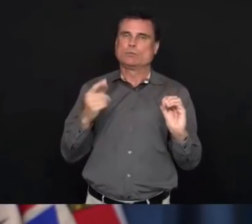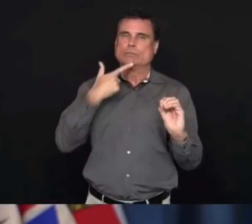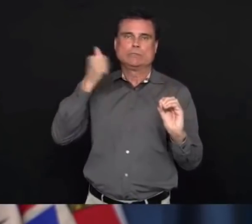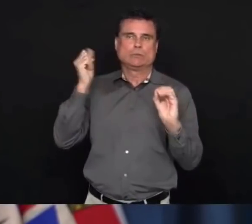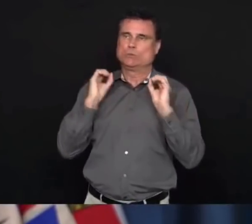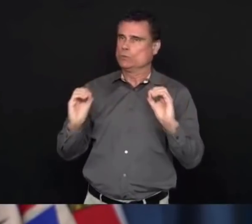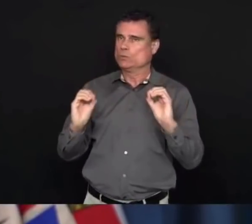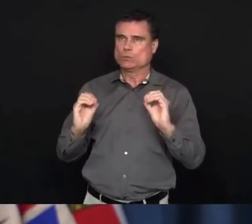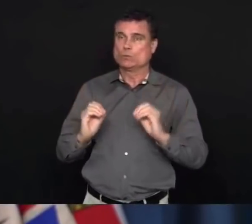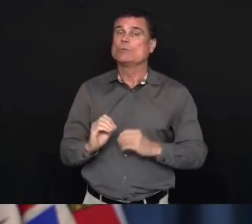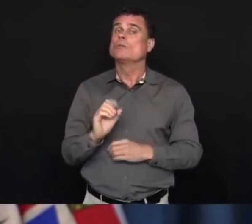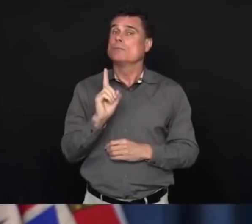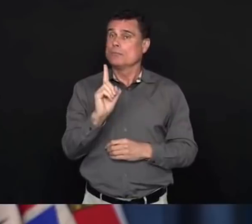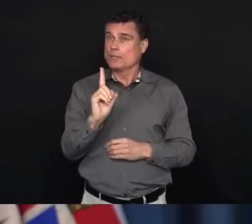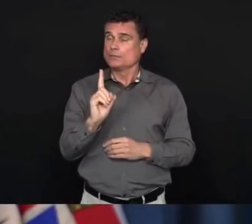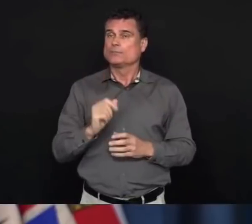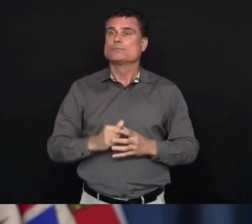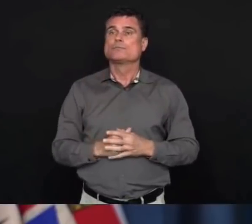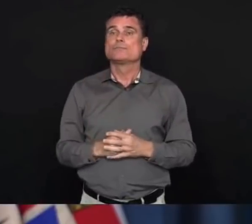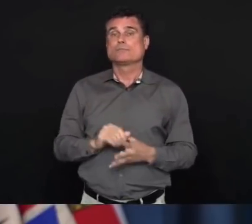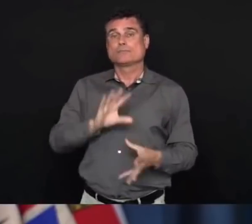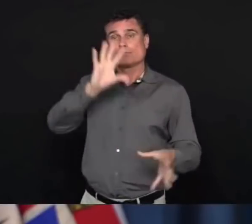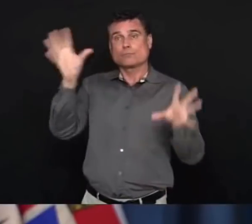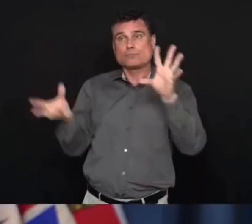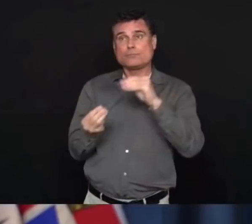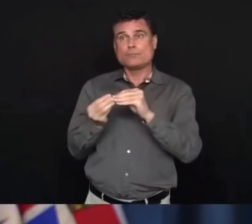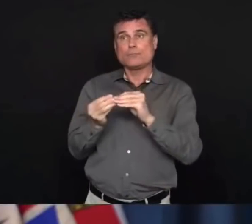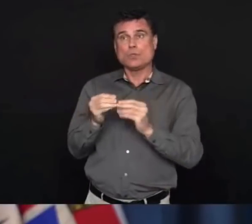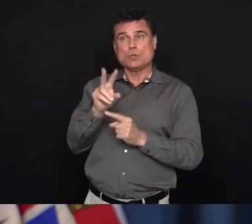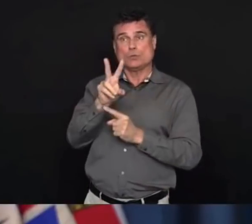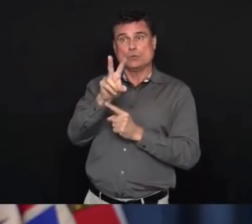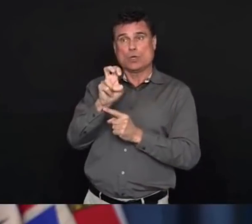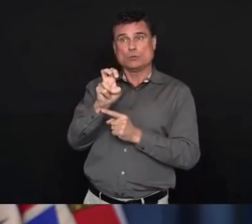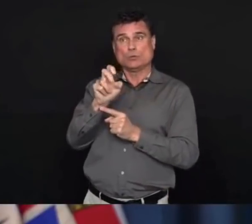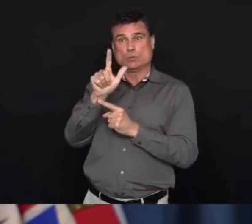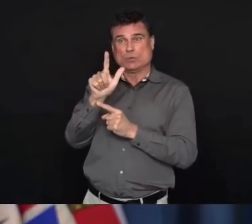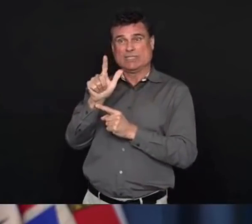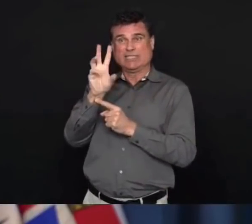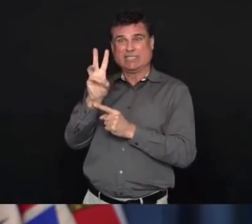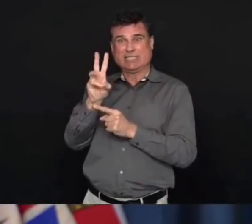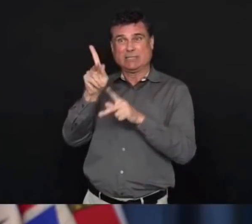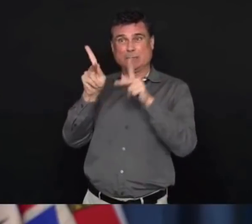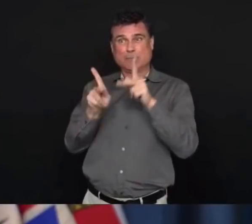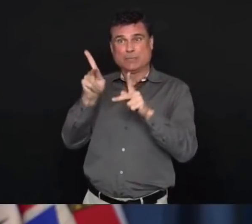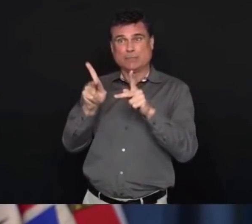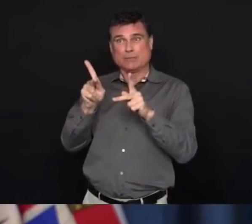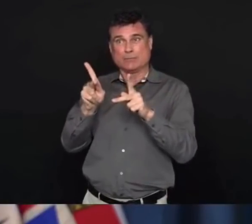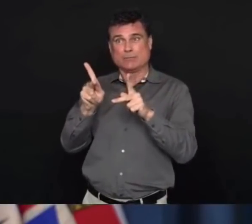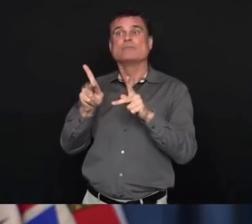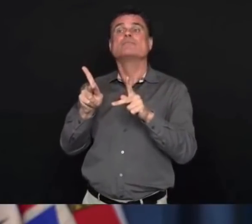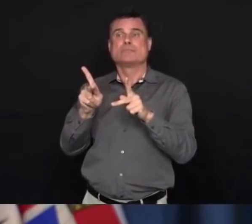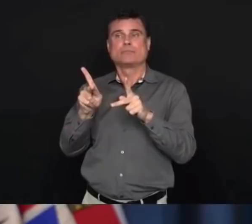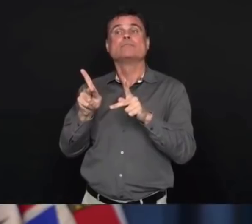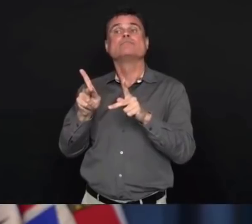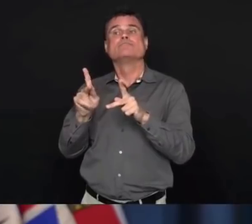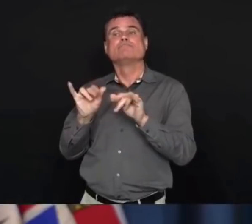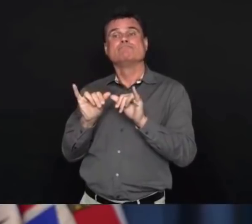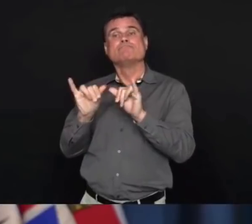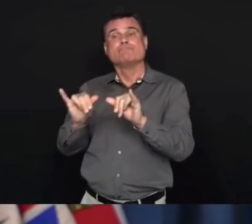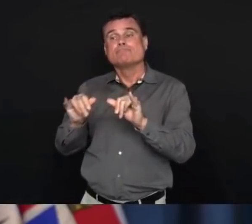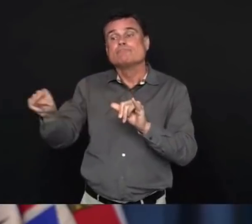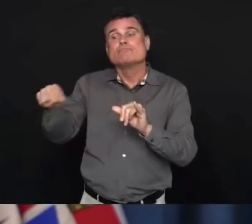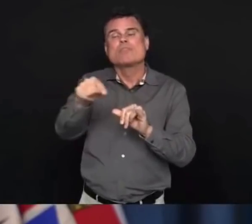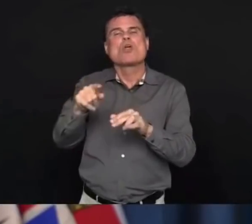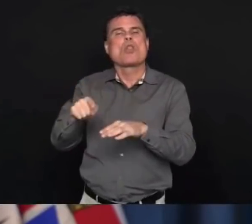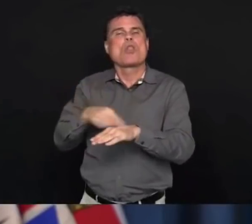138 residents and 88 staff. Right now, have 135 people